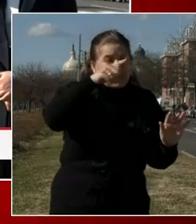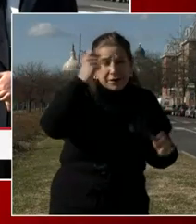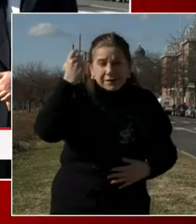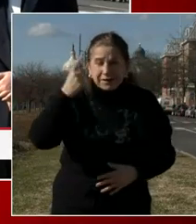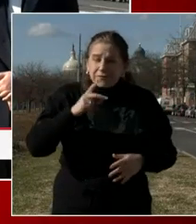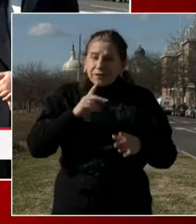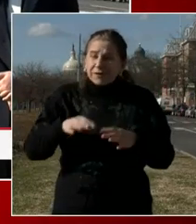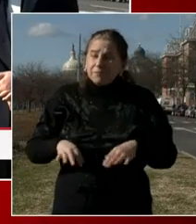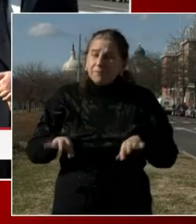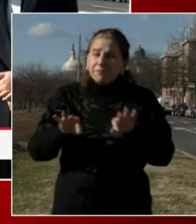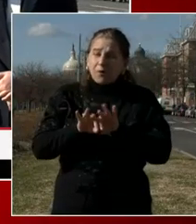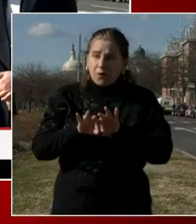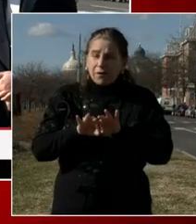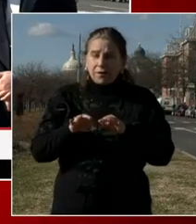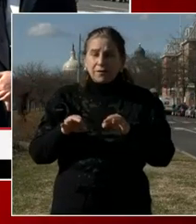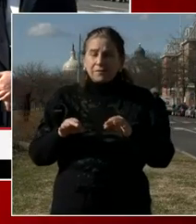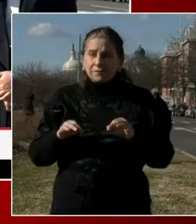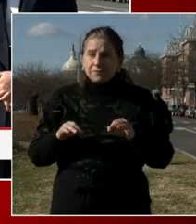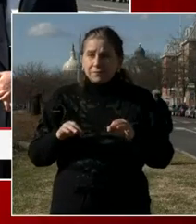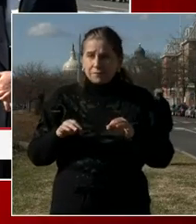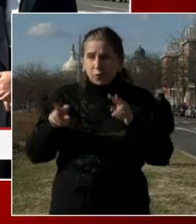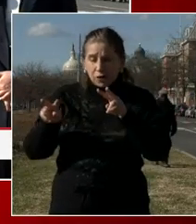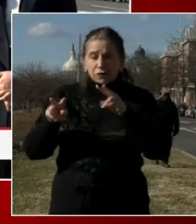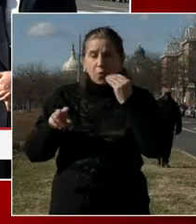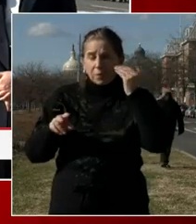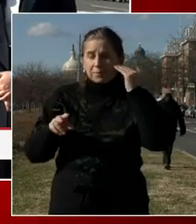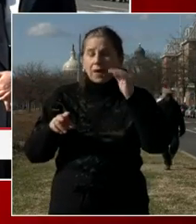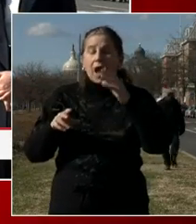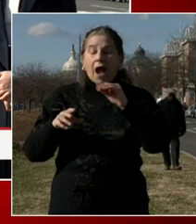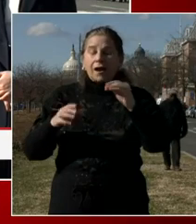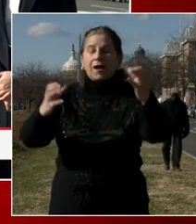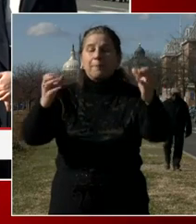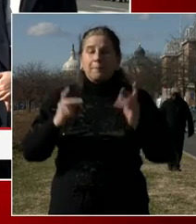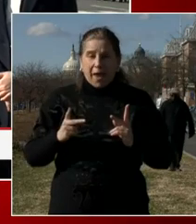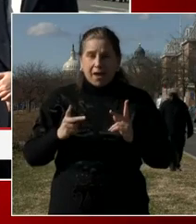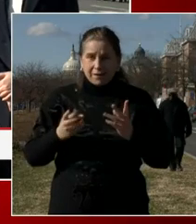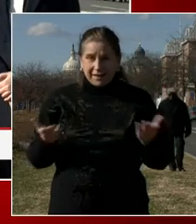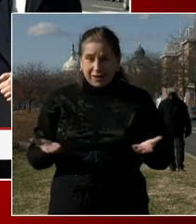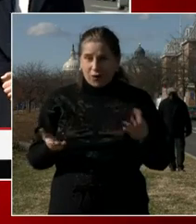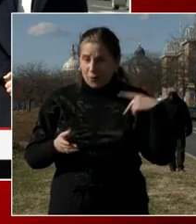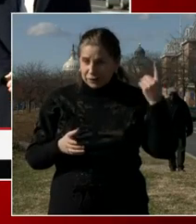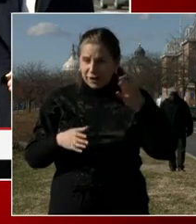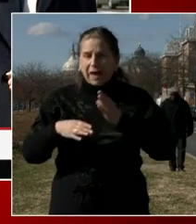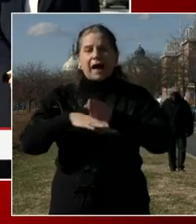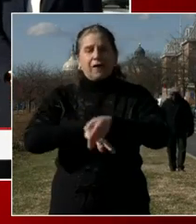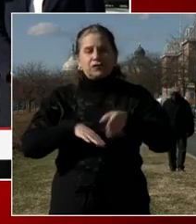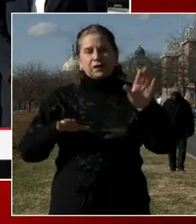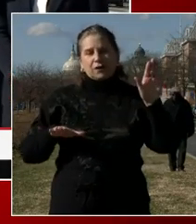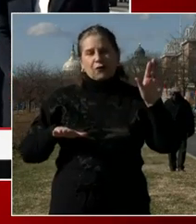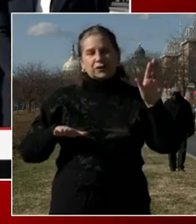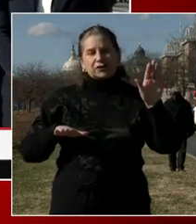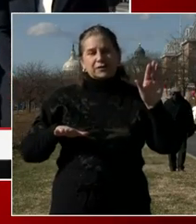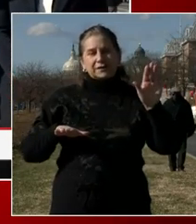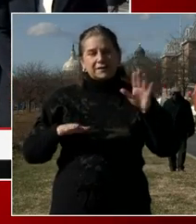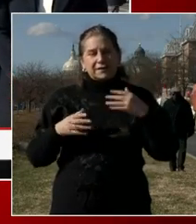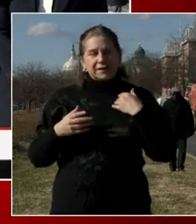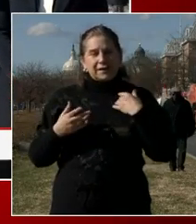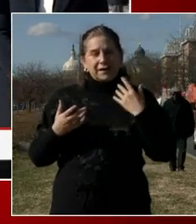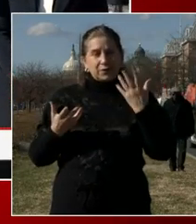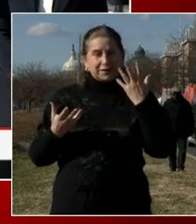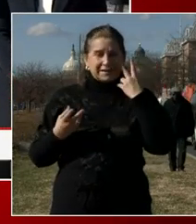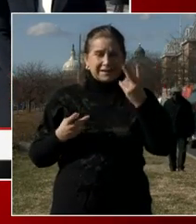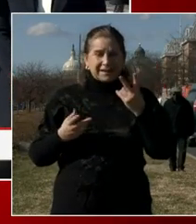destination. One thing for sure, we know that every four years we normally see an economic impact of a billion dollars tied to